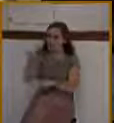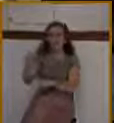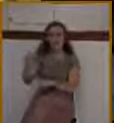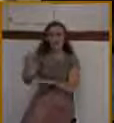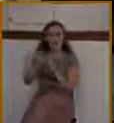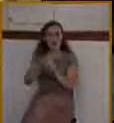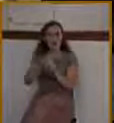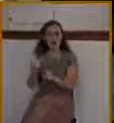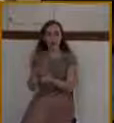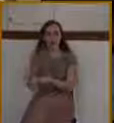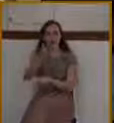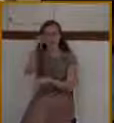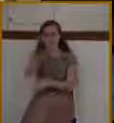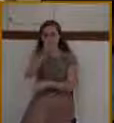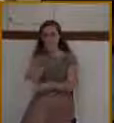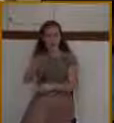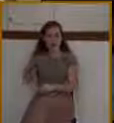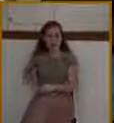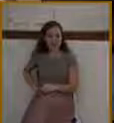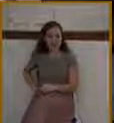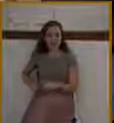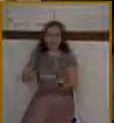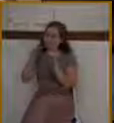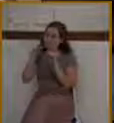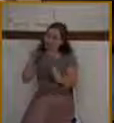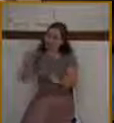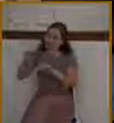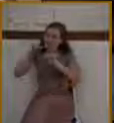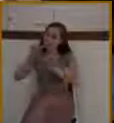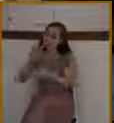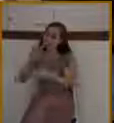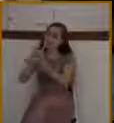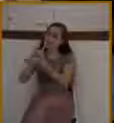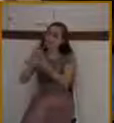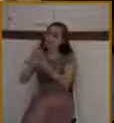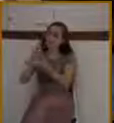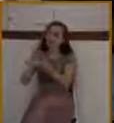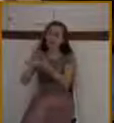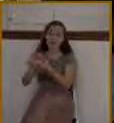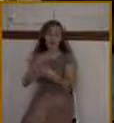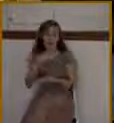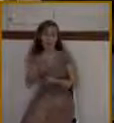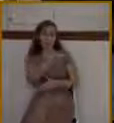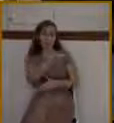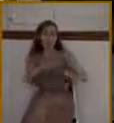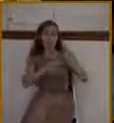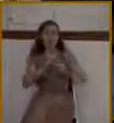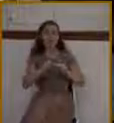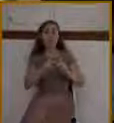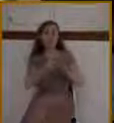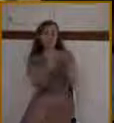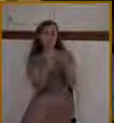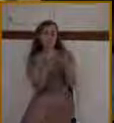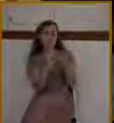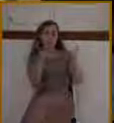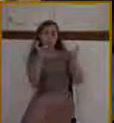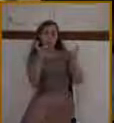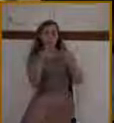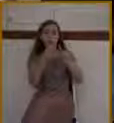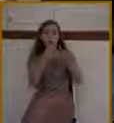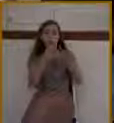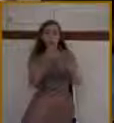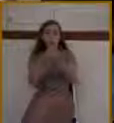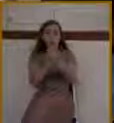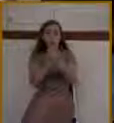Hosanna in the highest. So they began to praise him. They're actually quoting from Psalm 118 where it says, Save now I beseech thee,